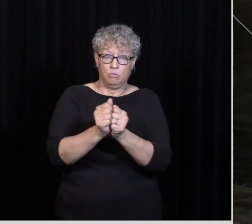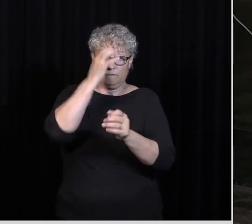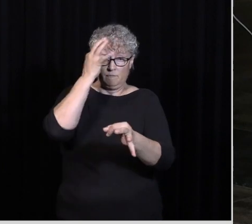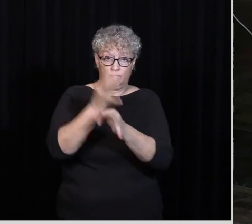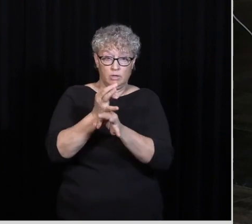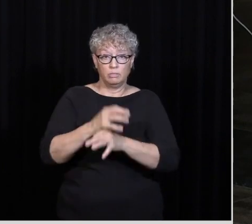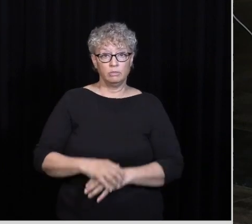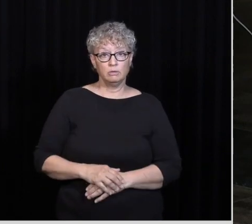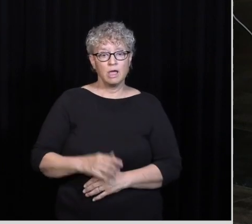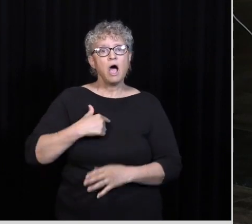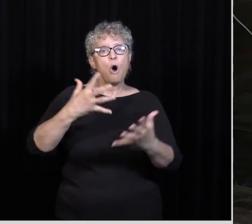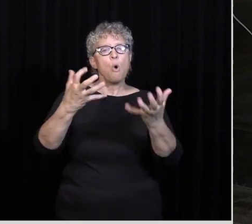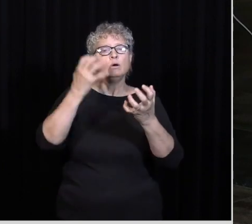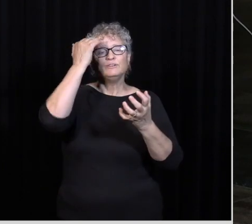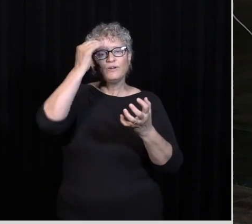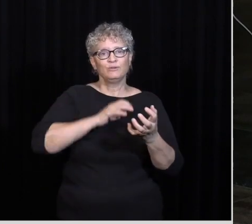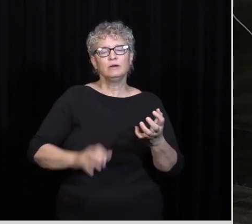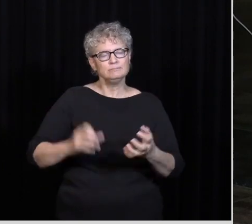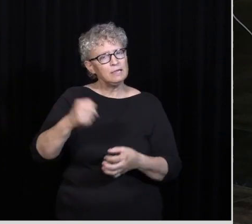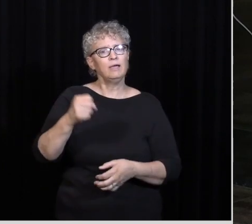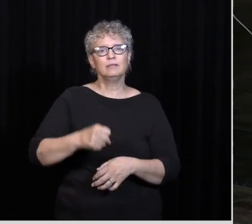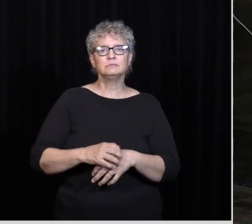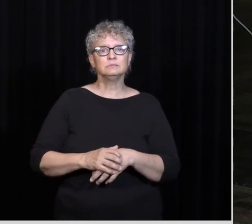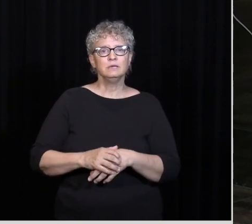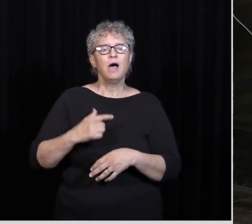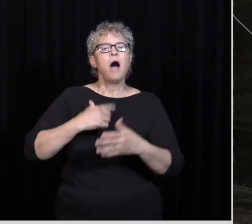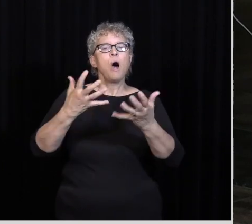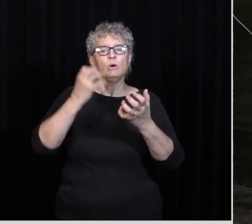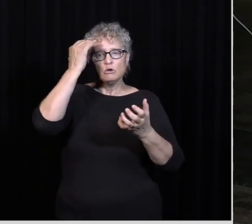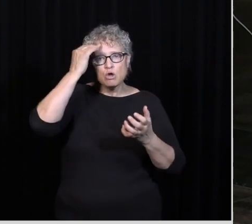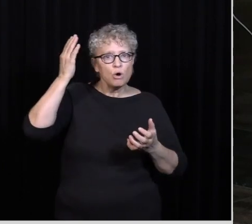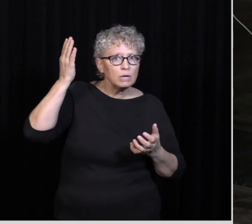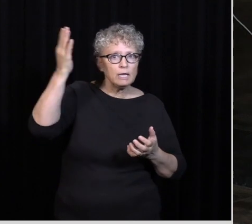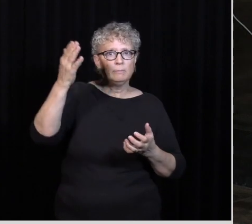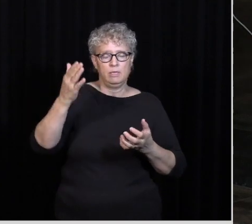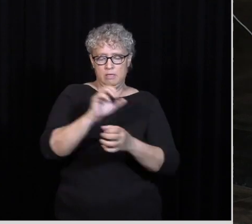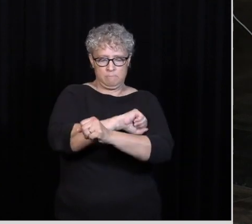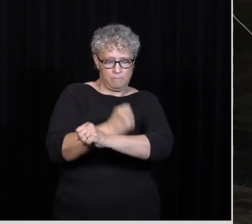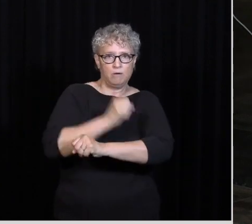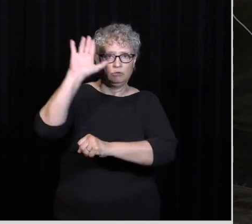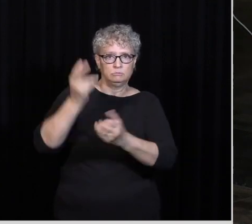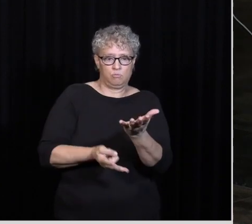I want to know Christ Yes That I may know Him And the power of His resurrection